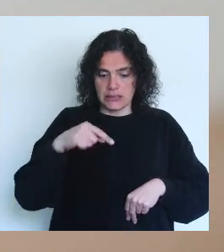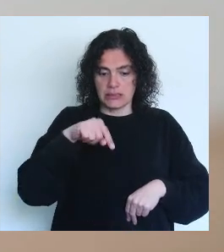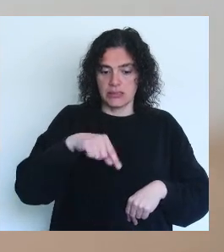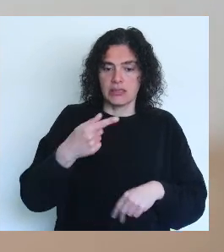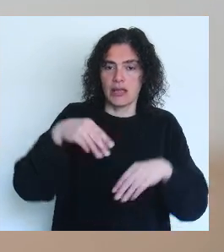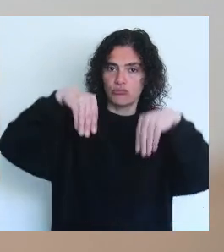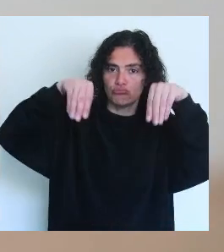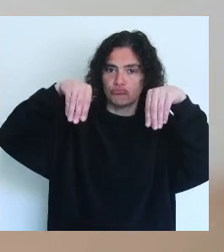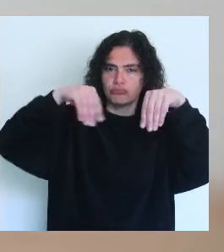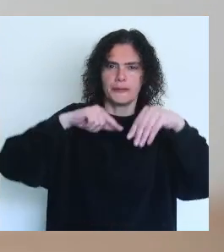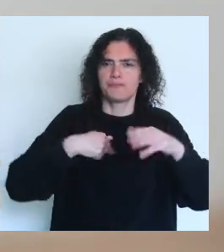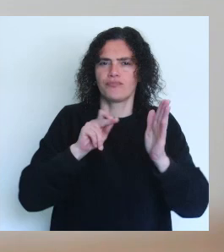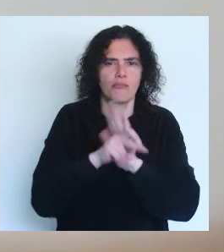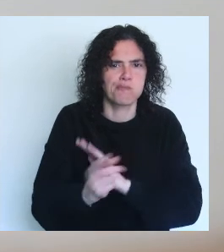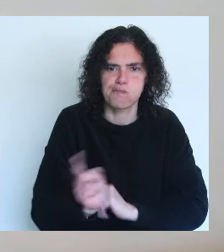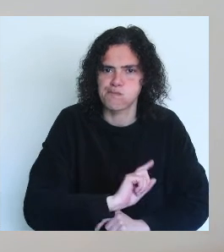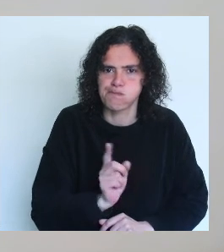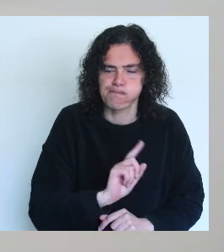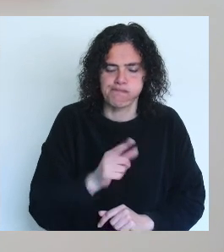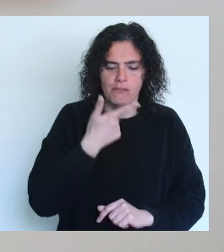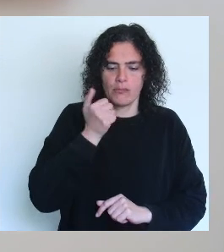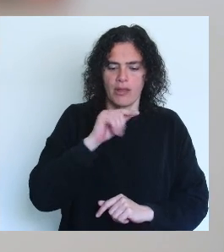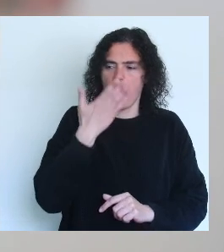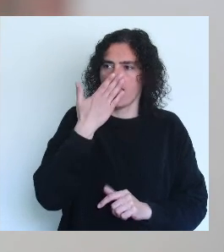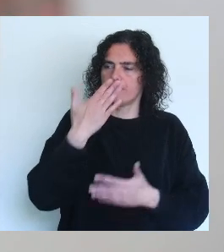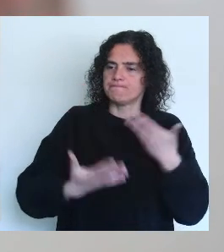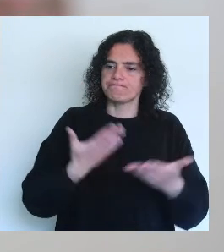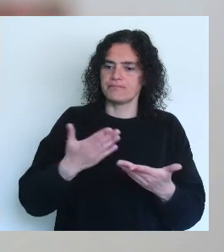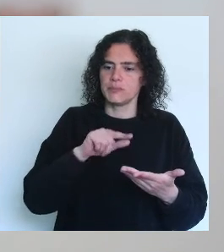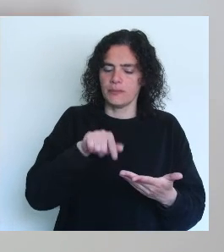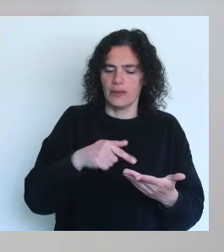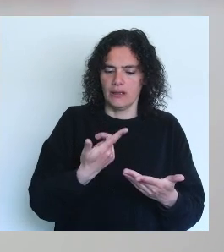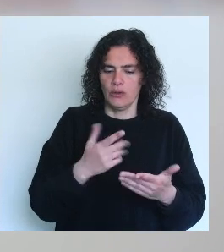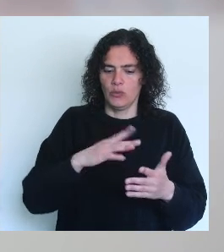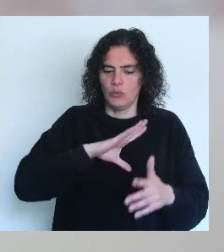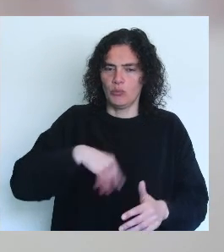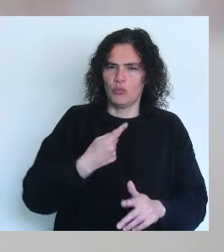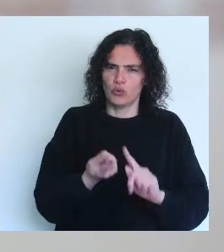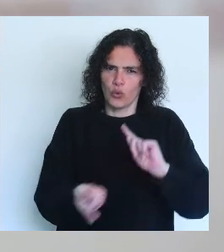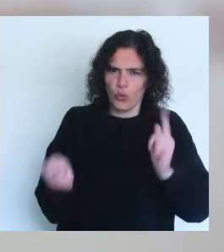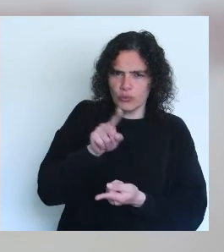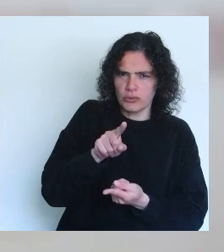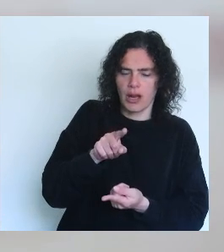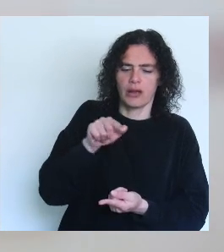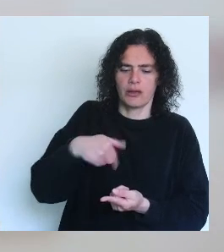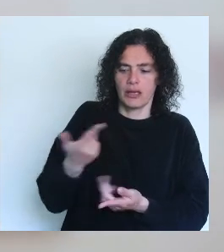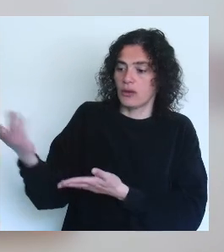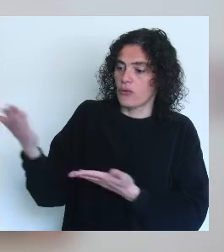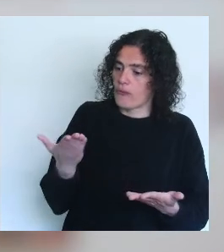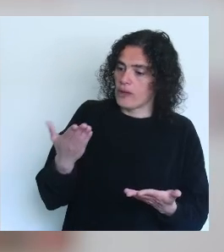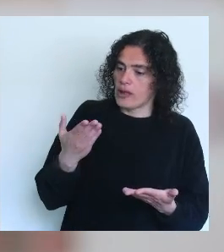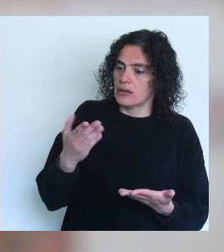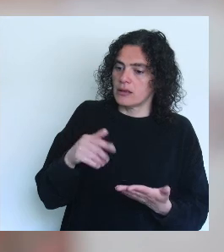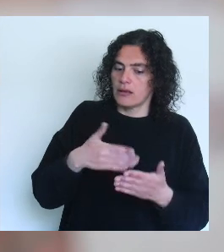pants are on display you cannot enter it's almost if as if he was turning the world upside down